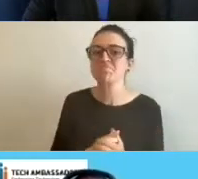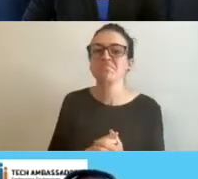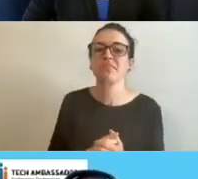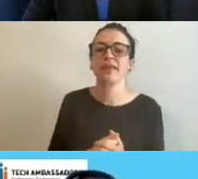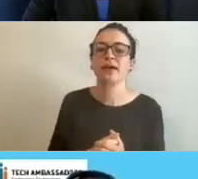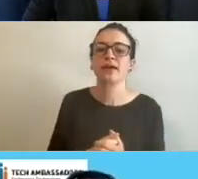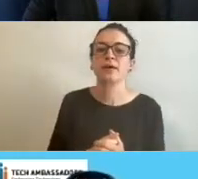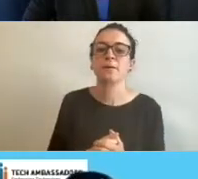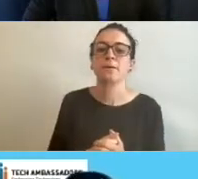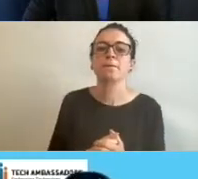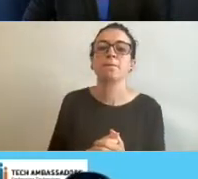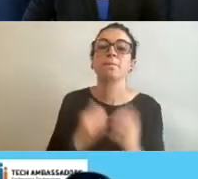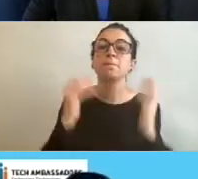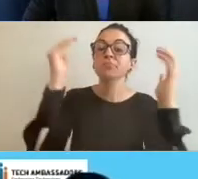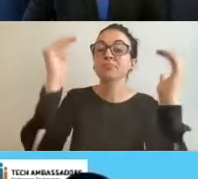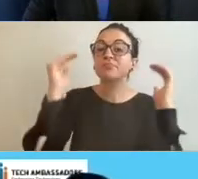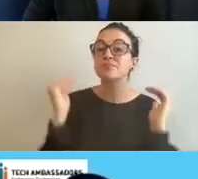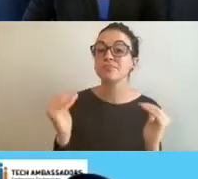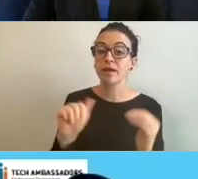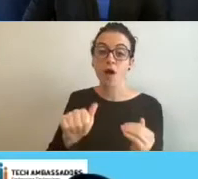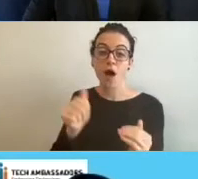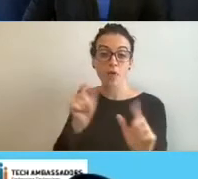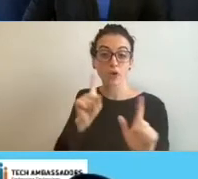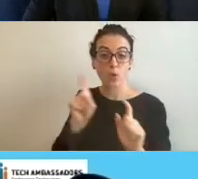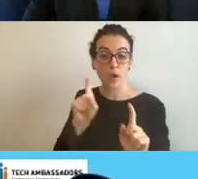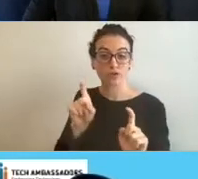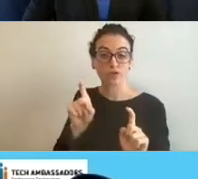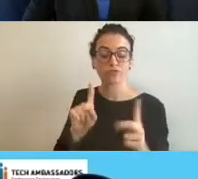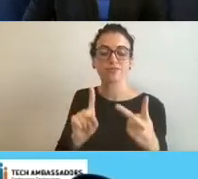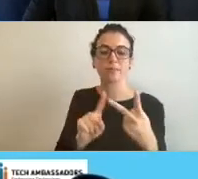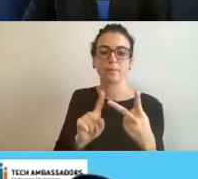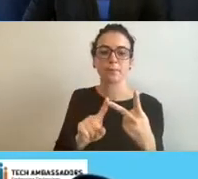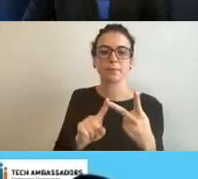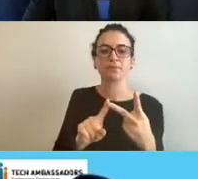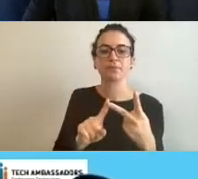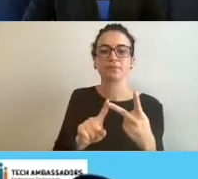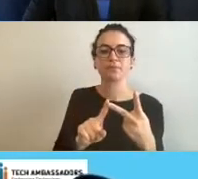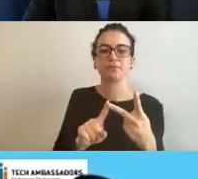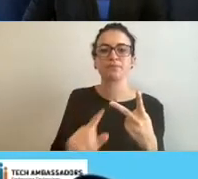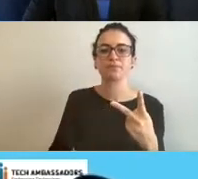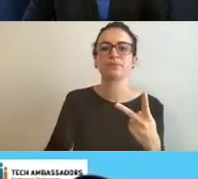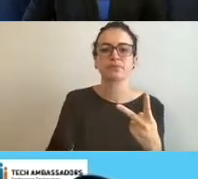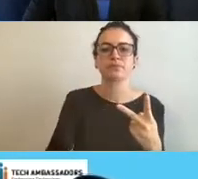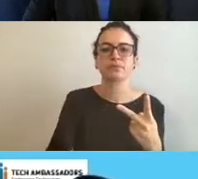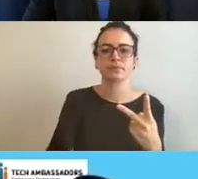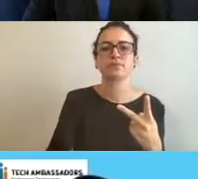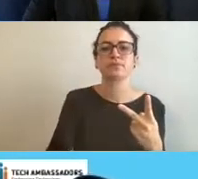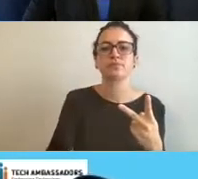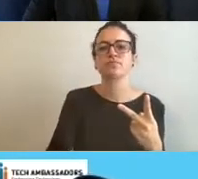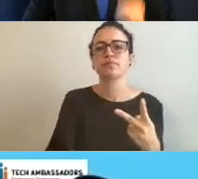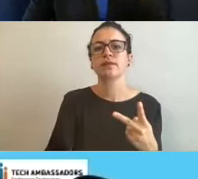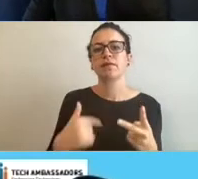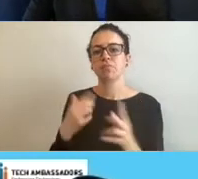to the other question that we asked. Everyone, I'll leave that poll up for just another minute there. you're still